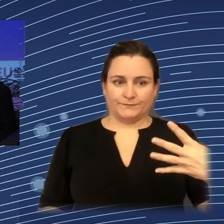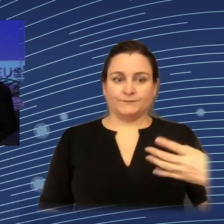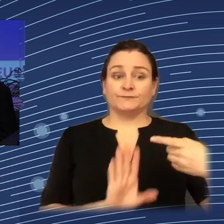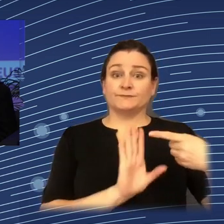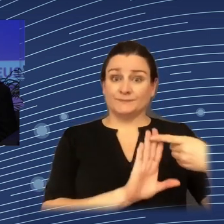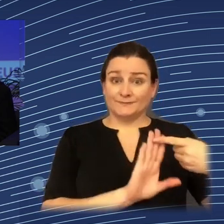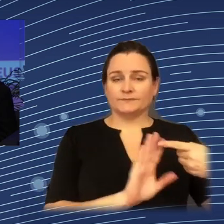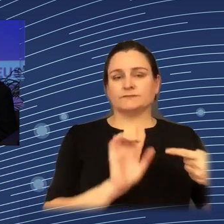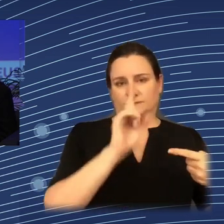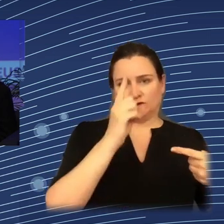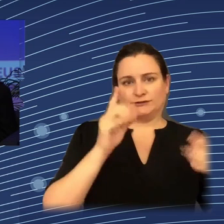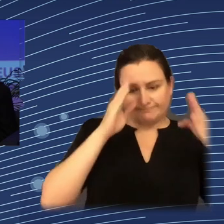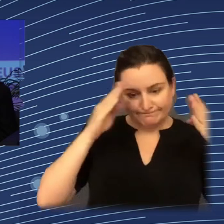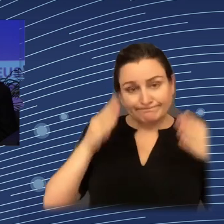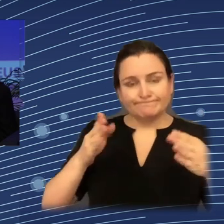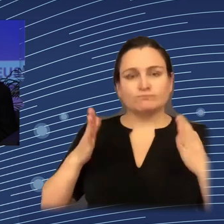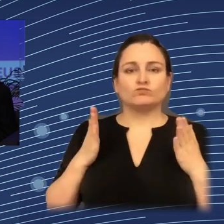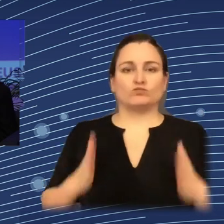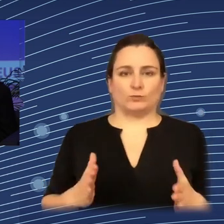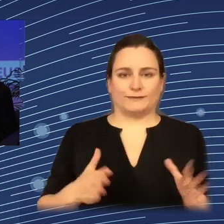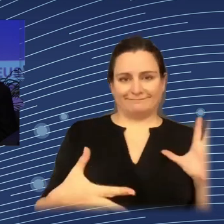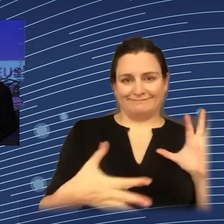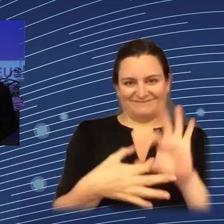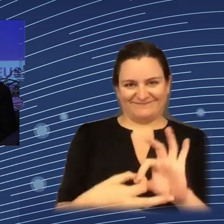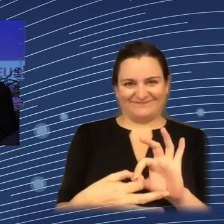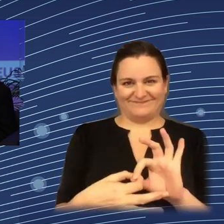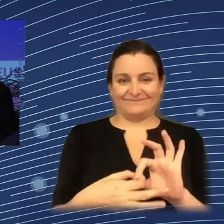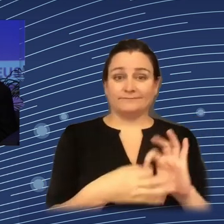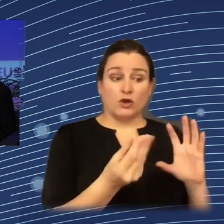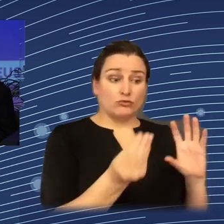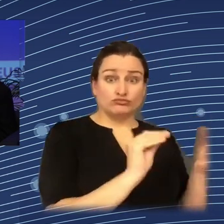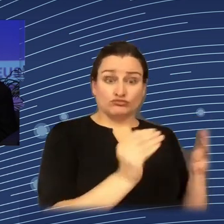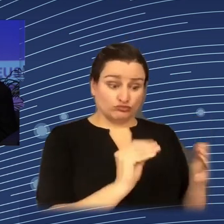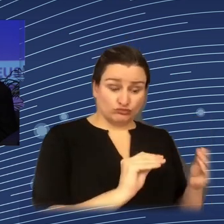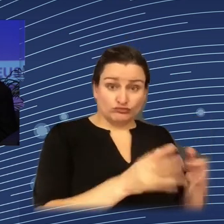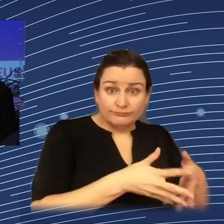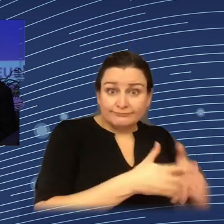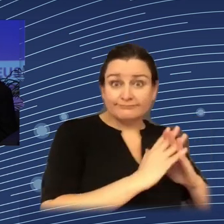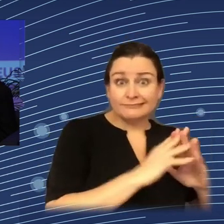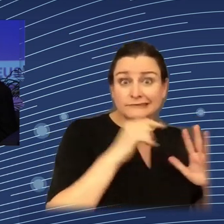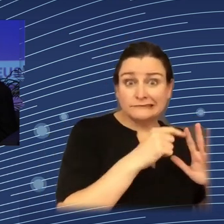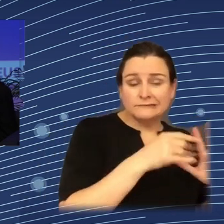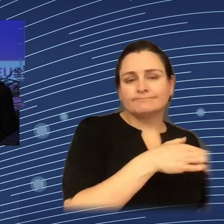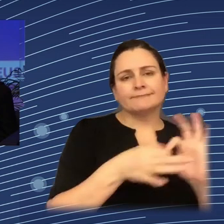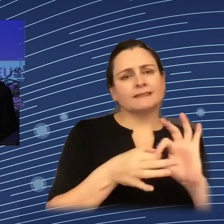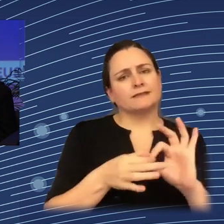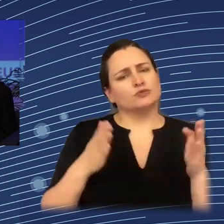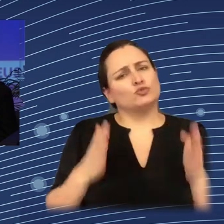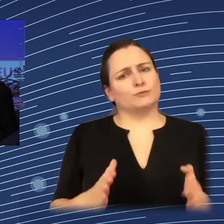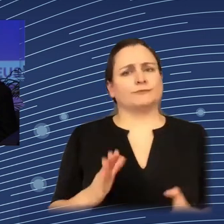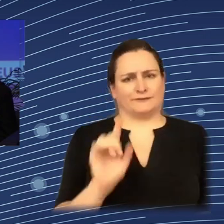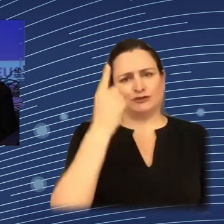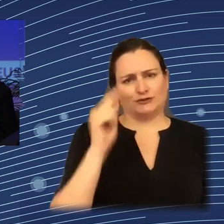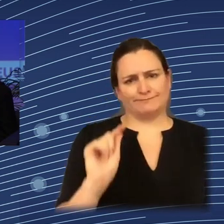And this is a very important point that design holds very, very dear and very true. And how it does bring human